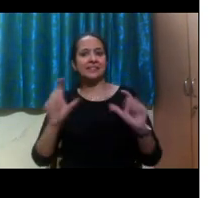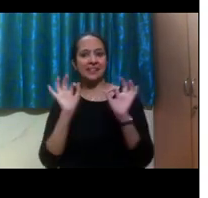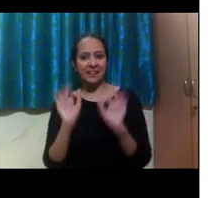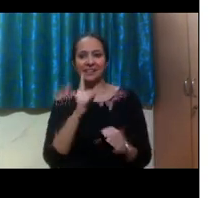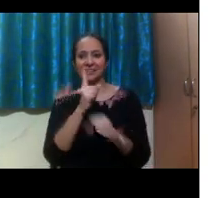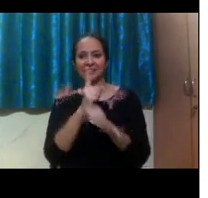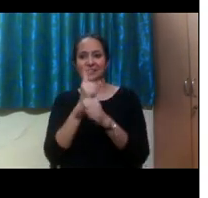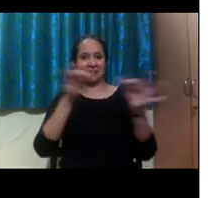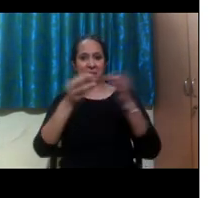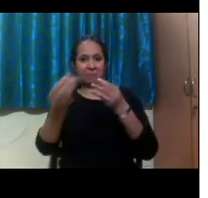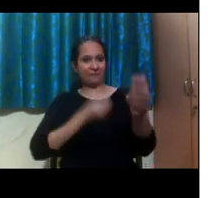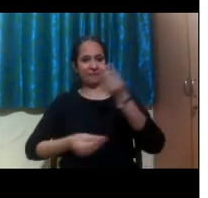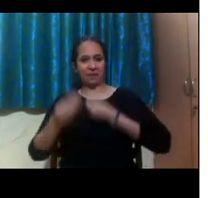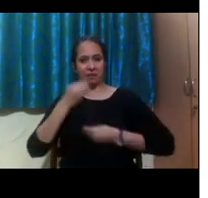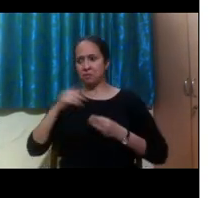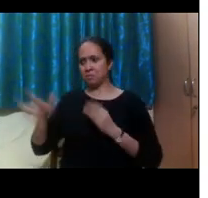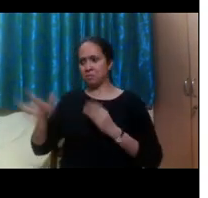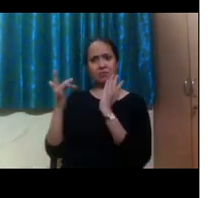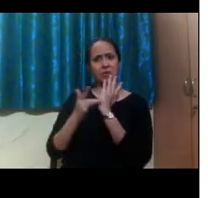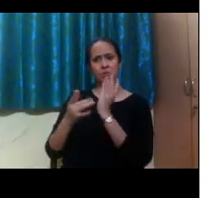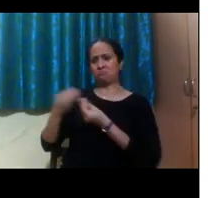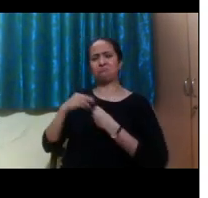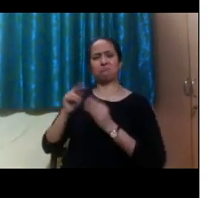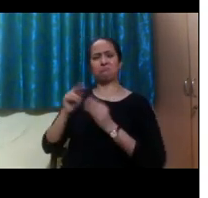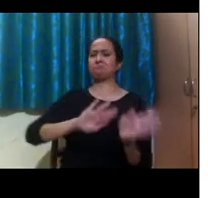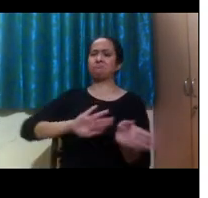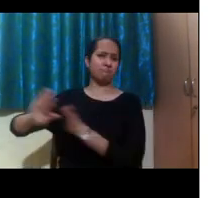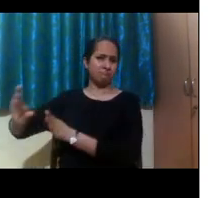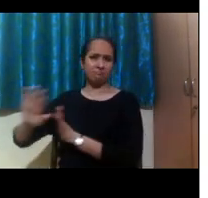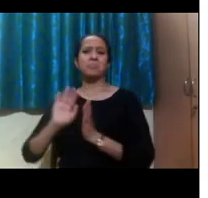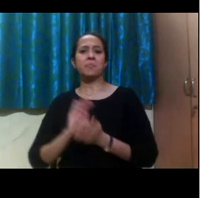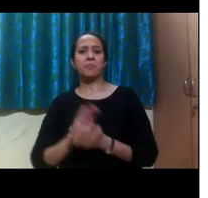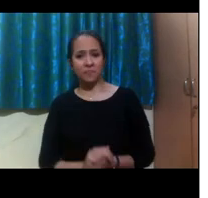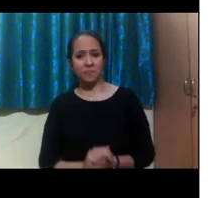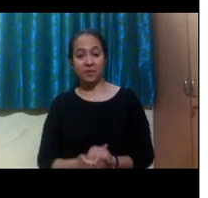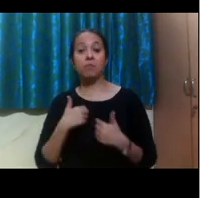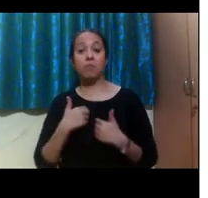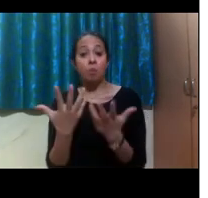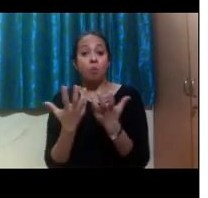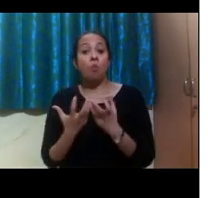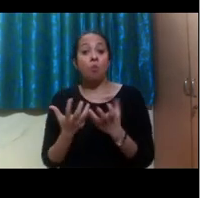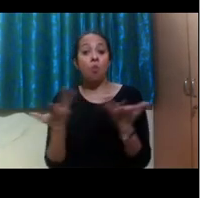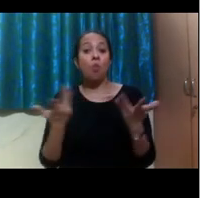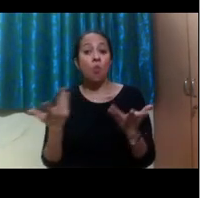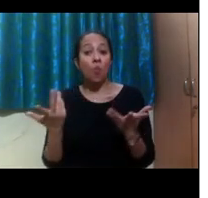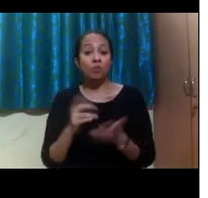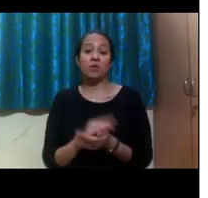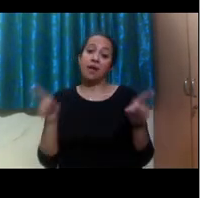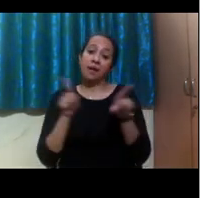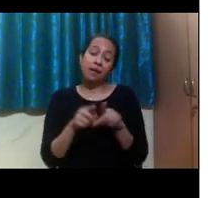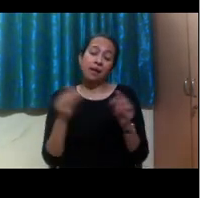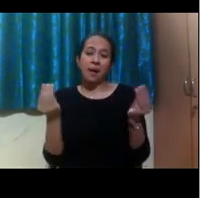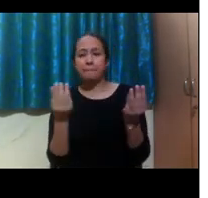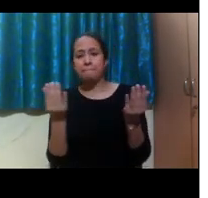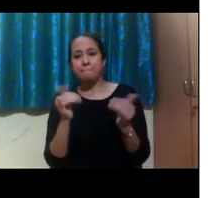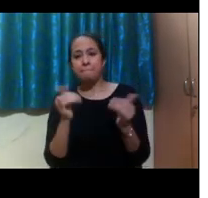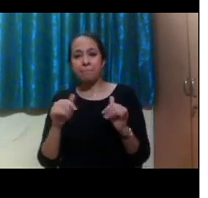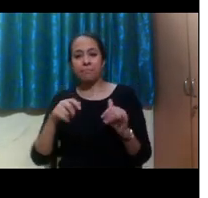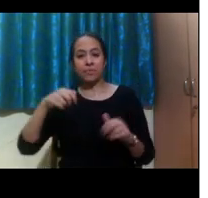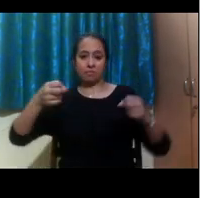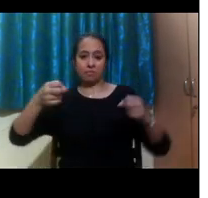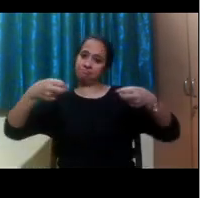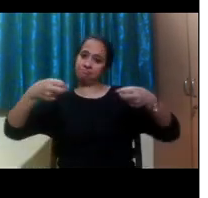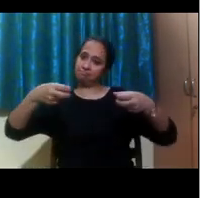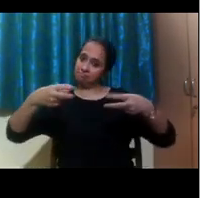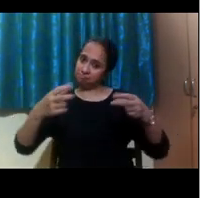so I did not require those accommodations. But the accommodation that I required were more like video captioning